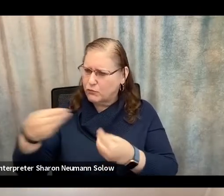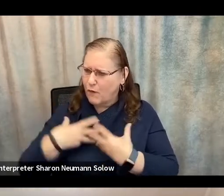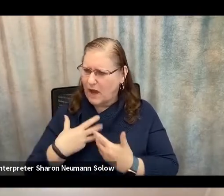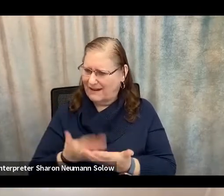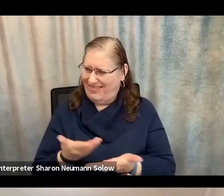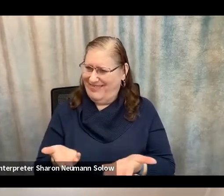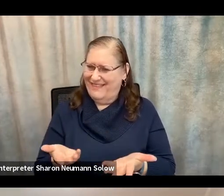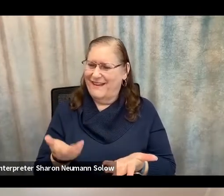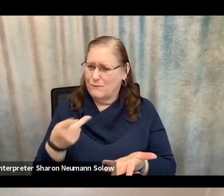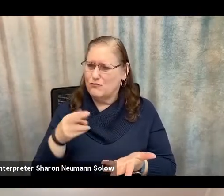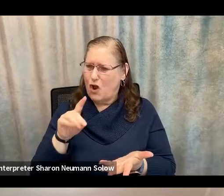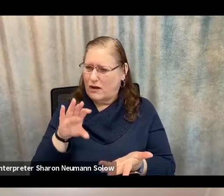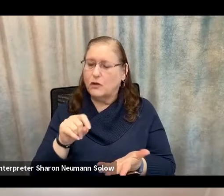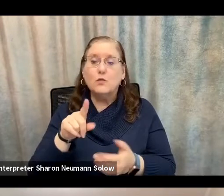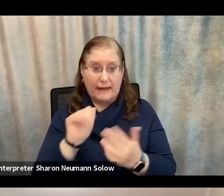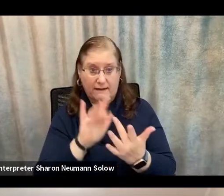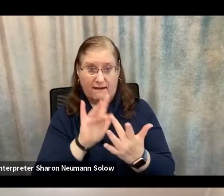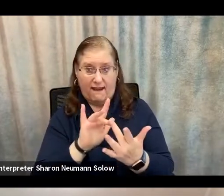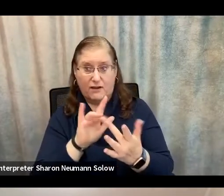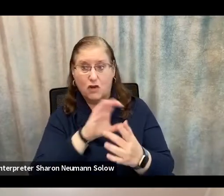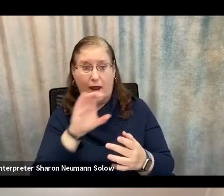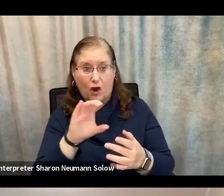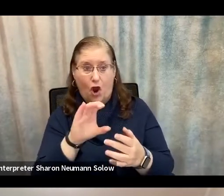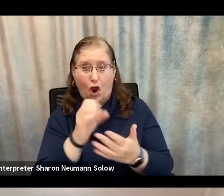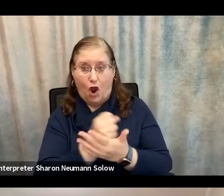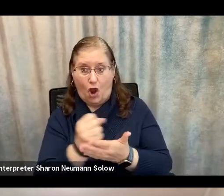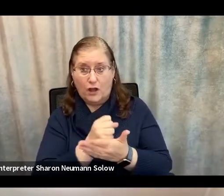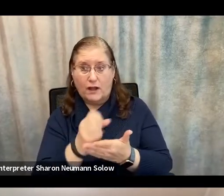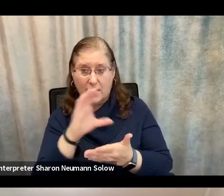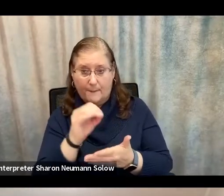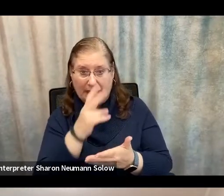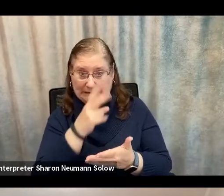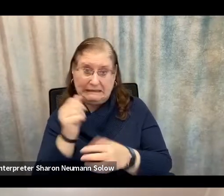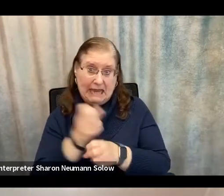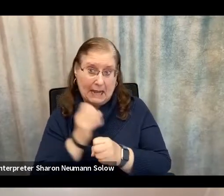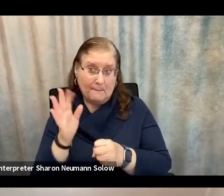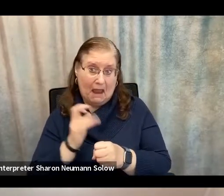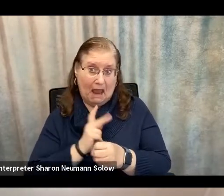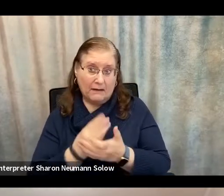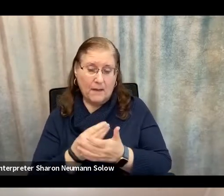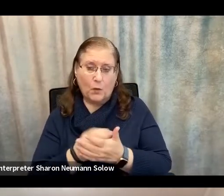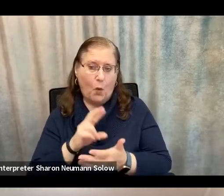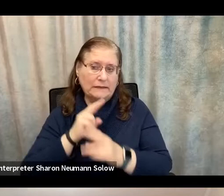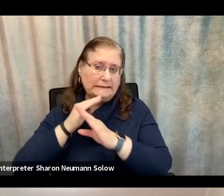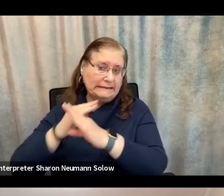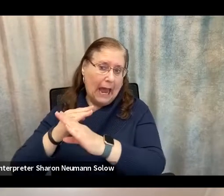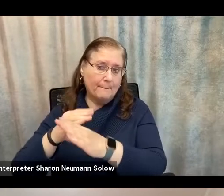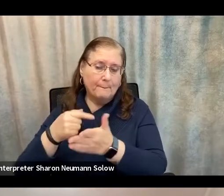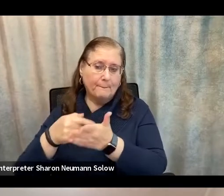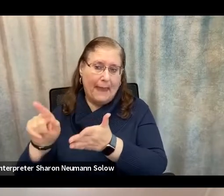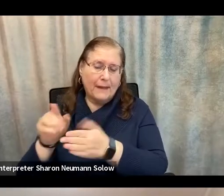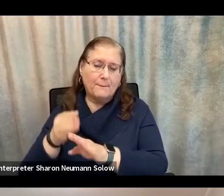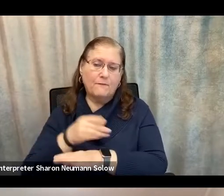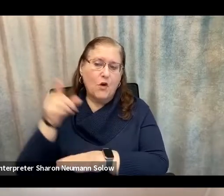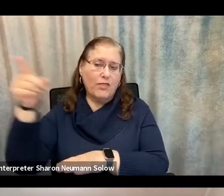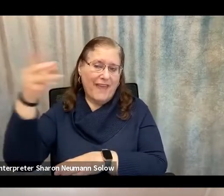the credit card company and they can help you either get that money back or stop payment before it's actually received by the scam